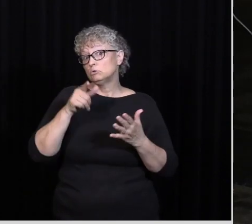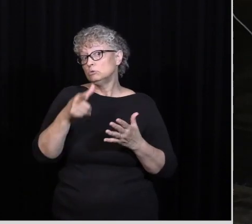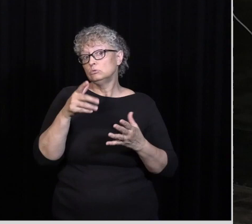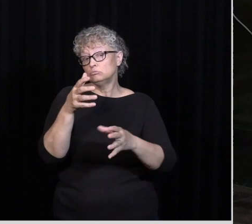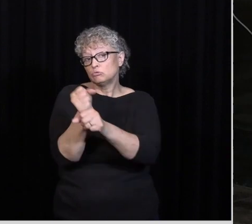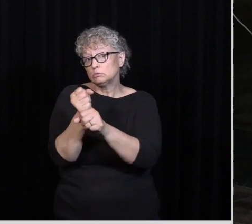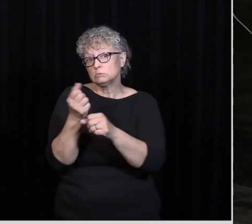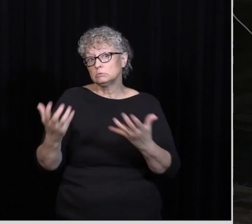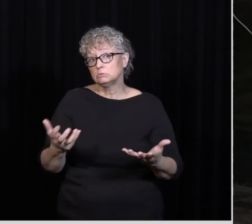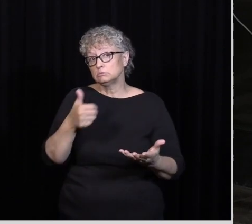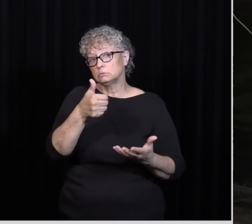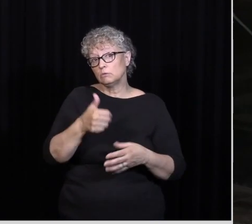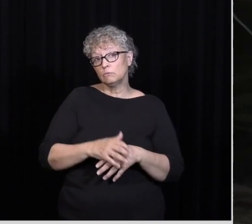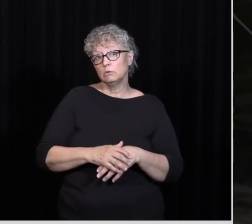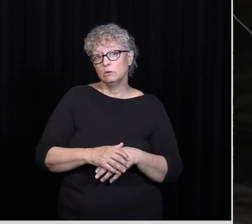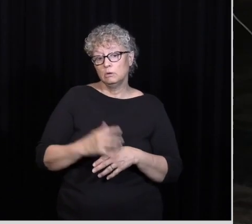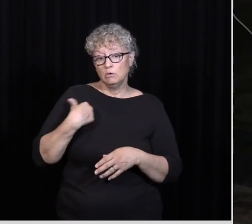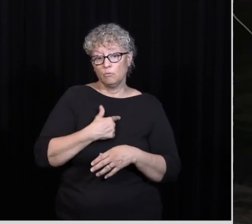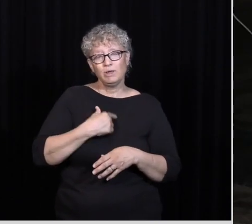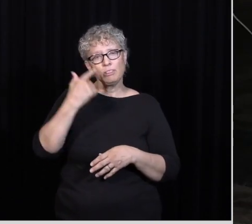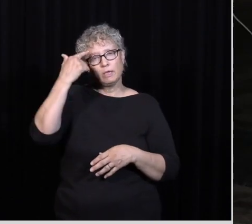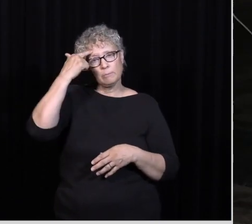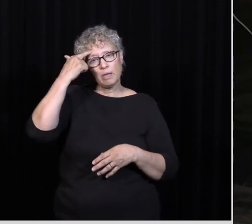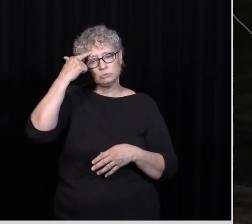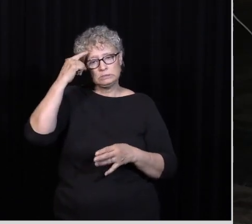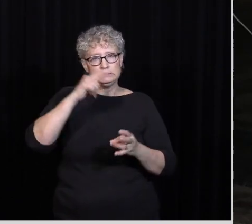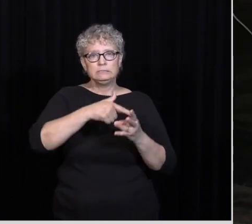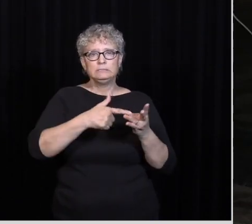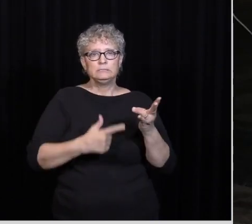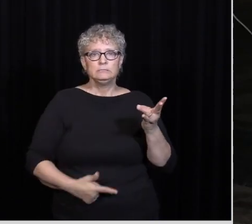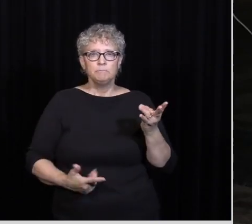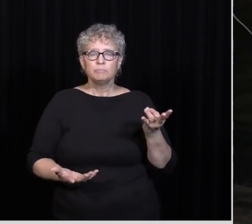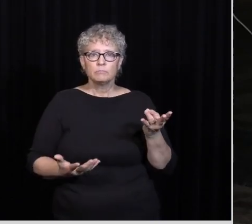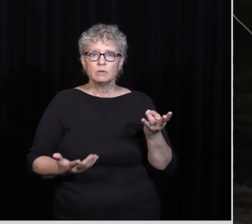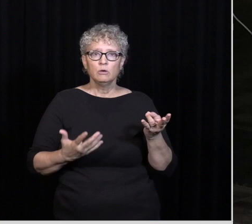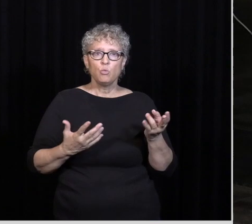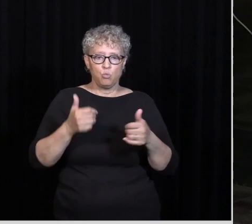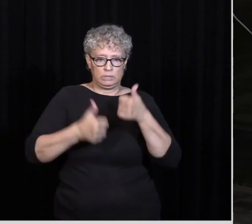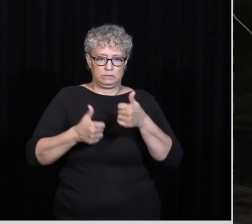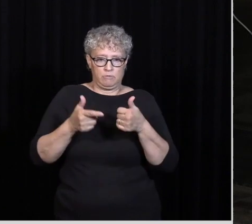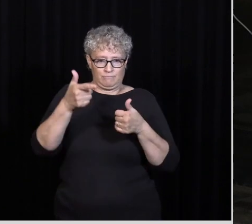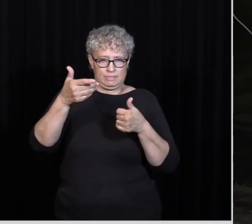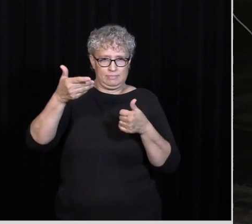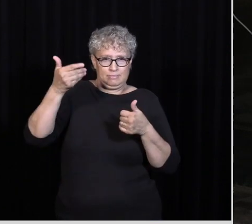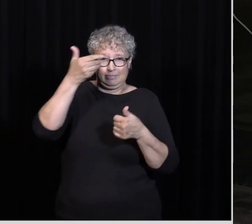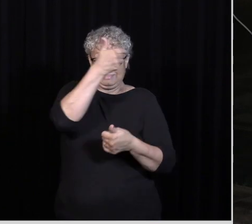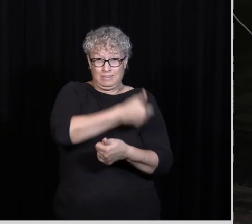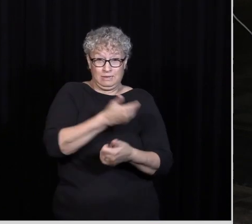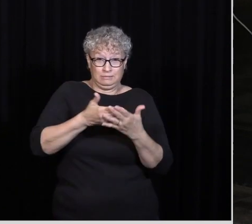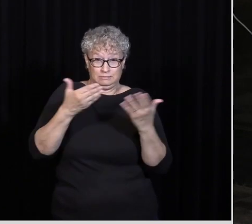To this list And we just Think about All of these Things Which of these Things do I Sit here Or do you Sit there And just Think Huh